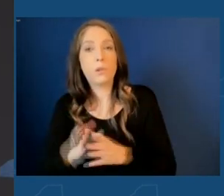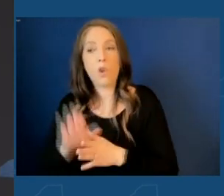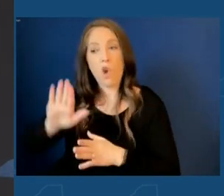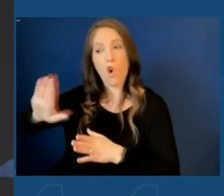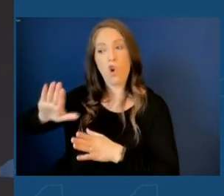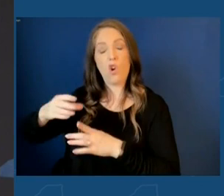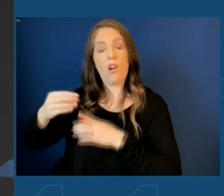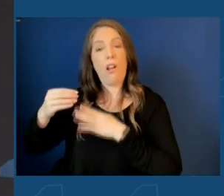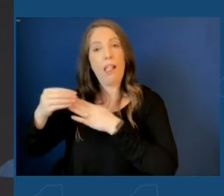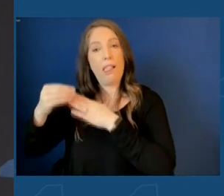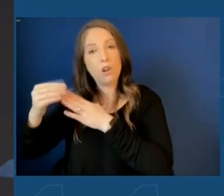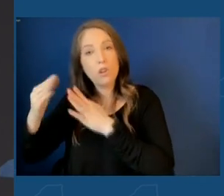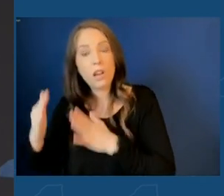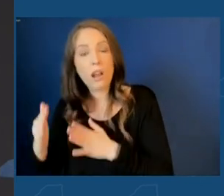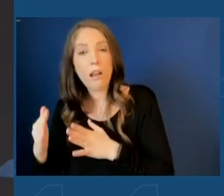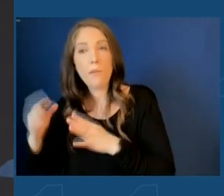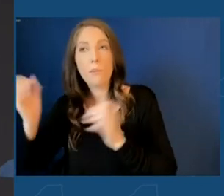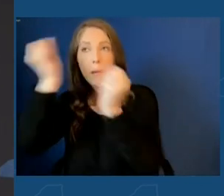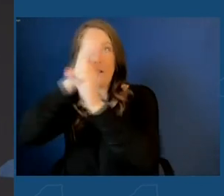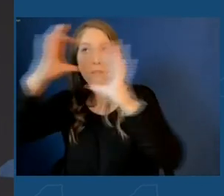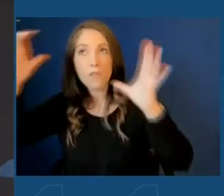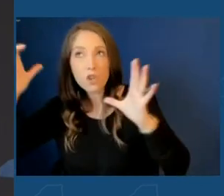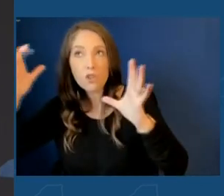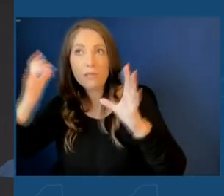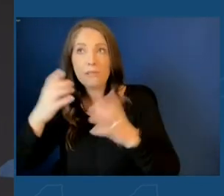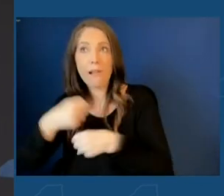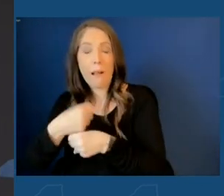ability to get things done are simply exceptional.